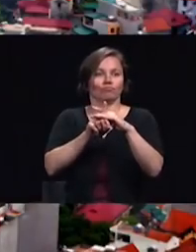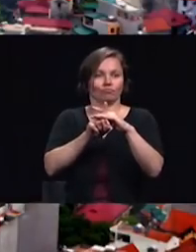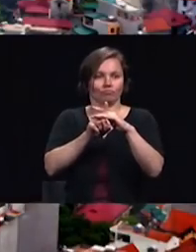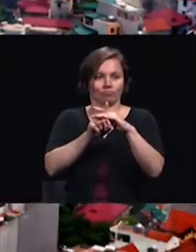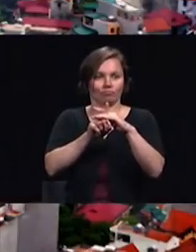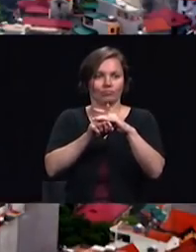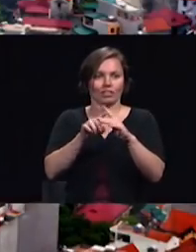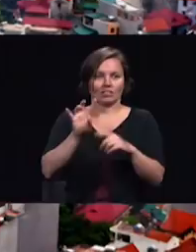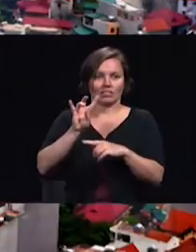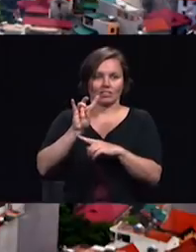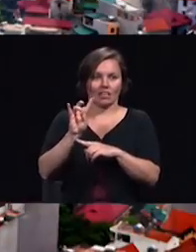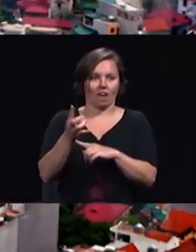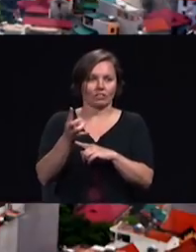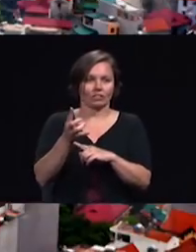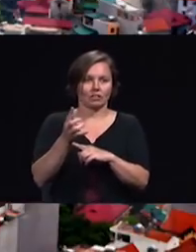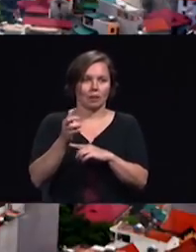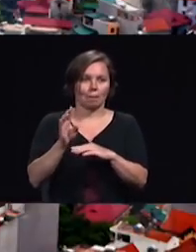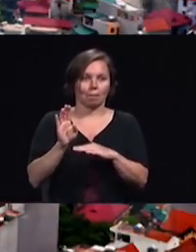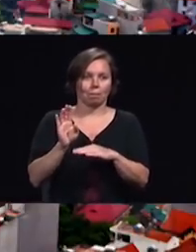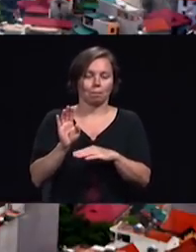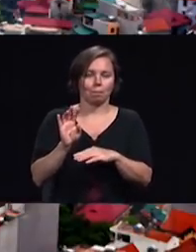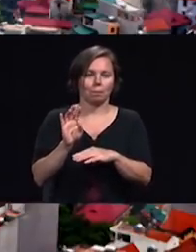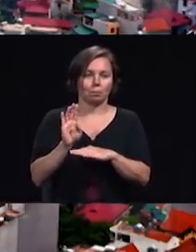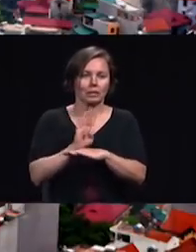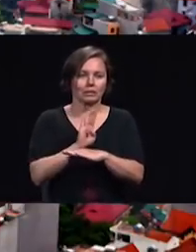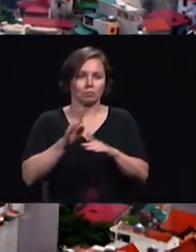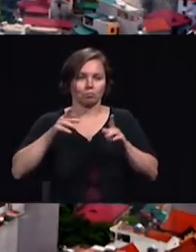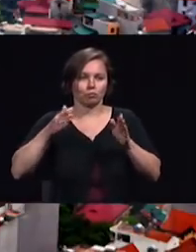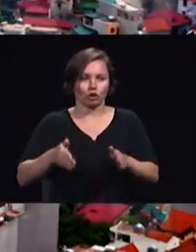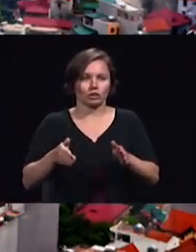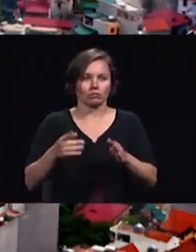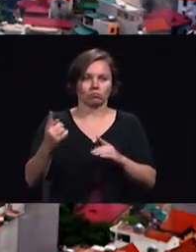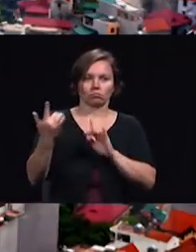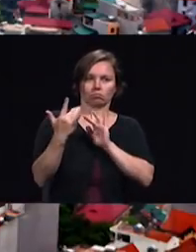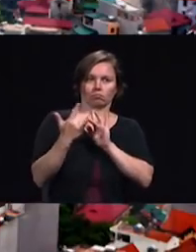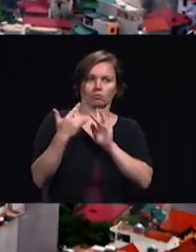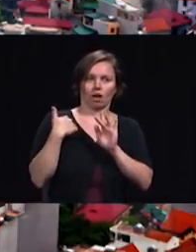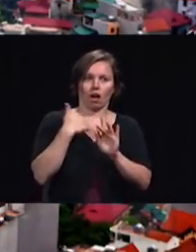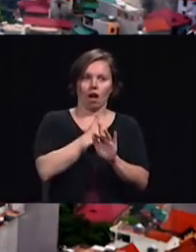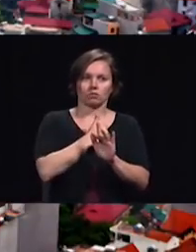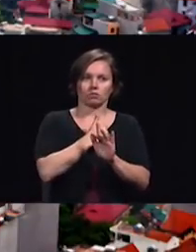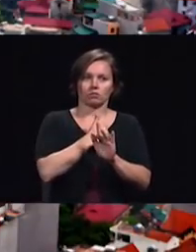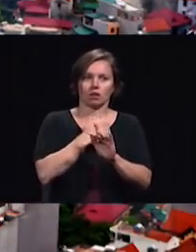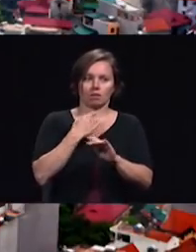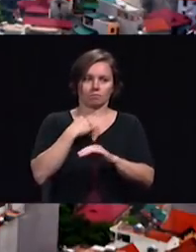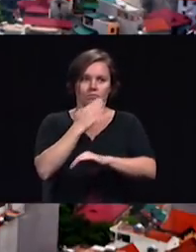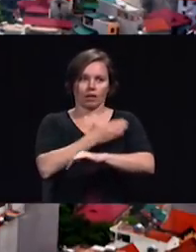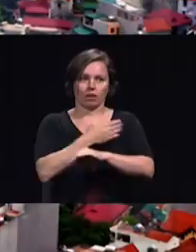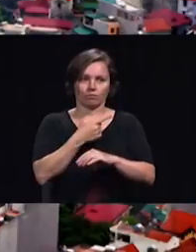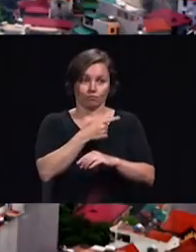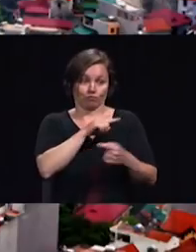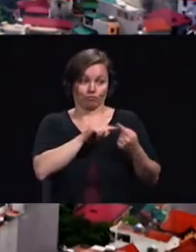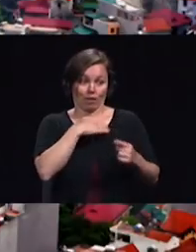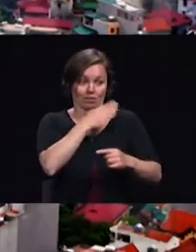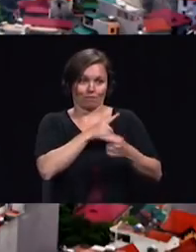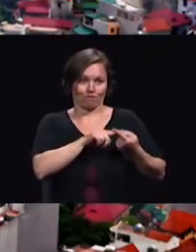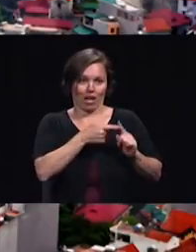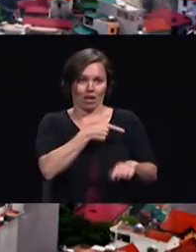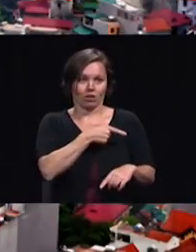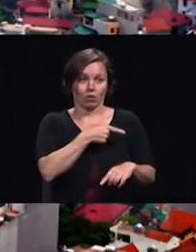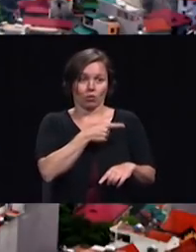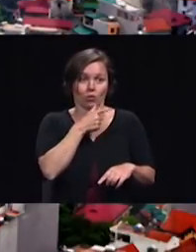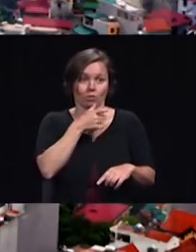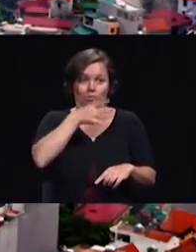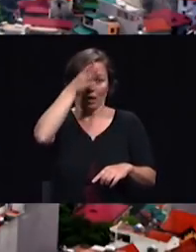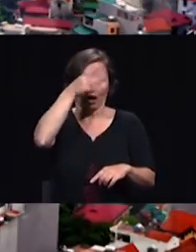businessman from Ho Chi Minh City he contacted us saying that his son had a friend whose parents were a